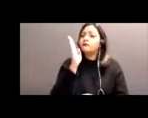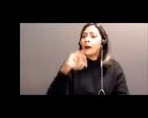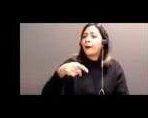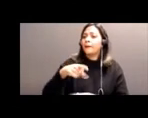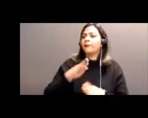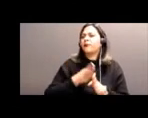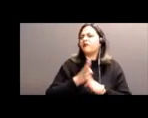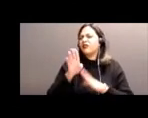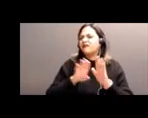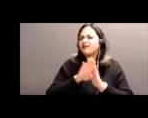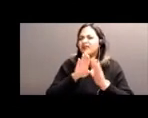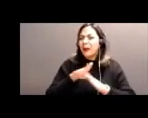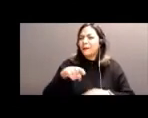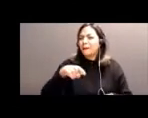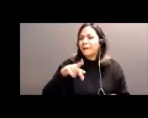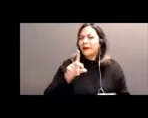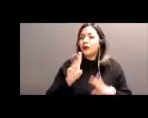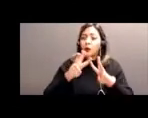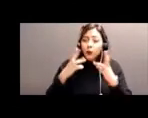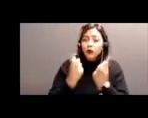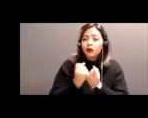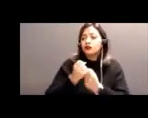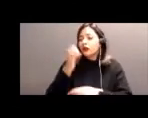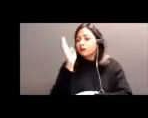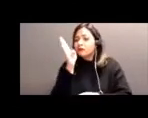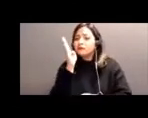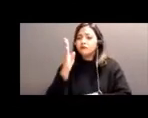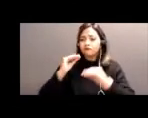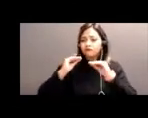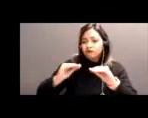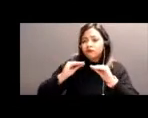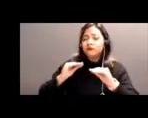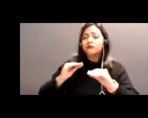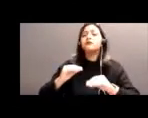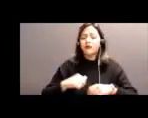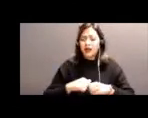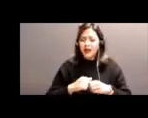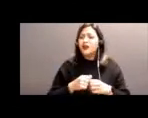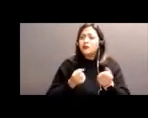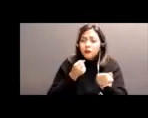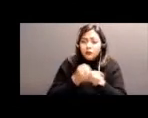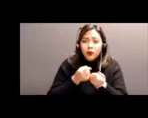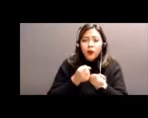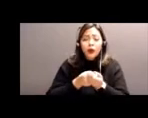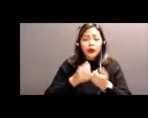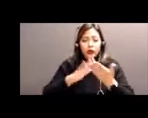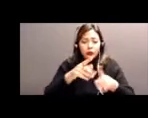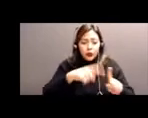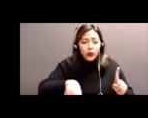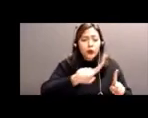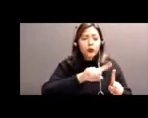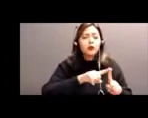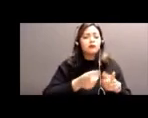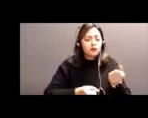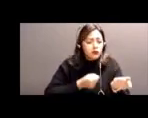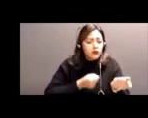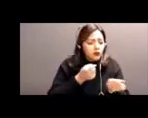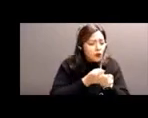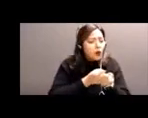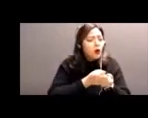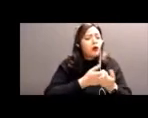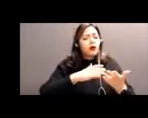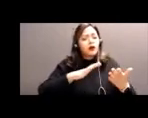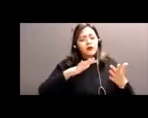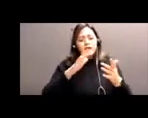educate community on services, supports that are available to seniors and how to navigate the